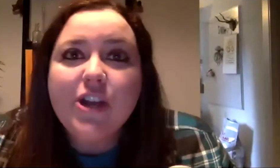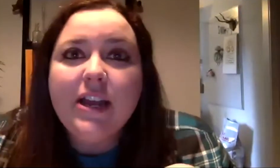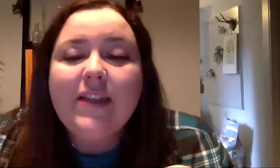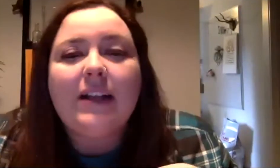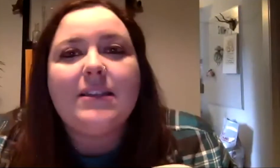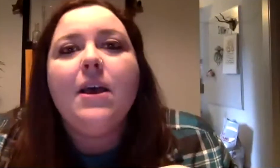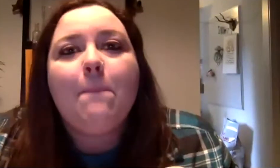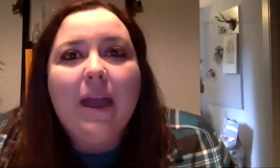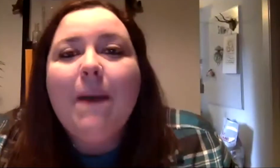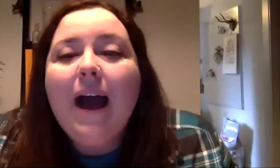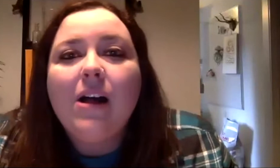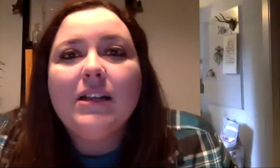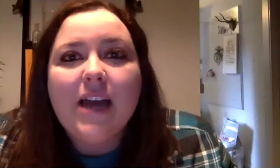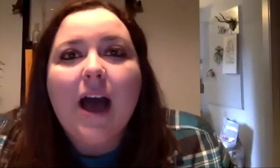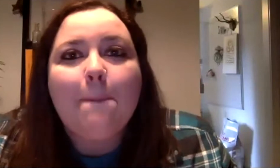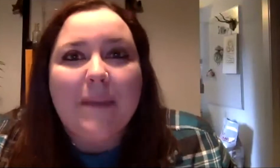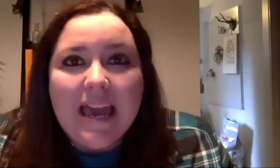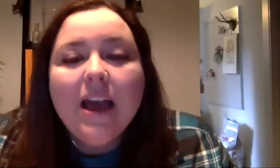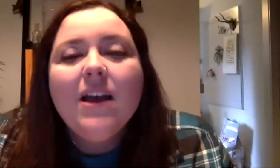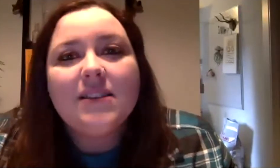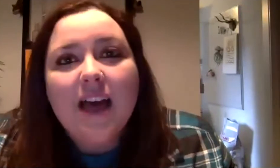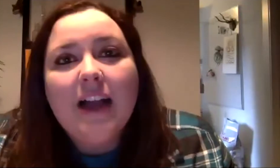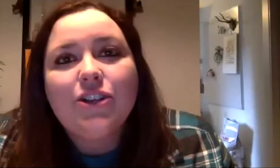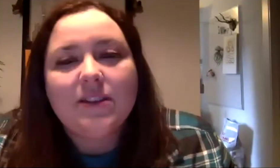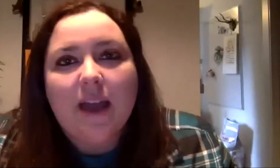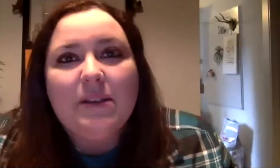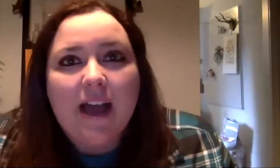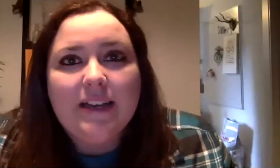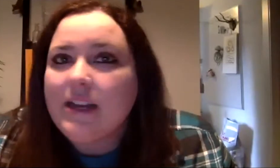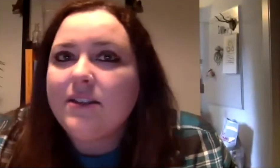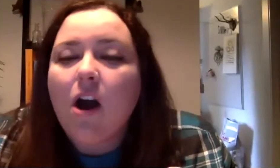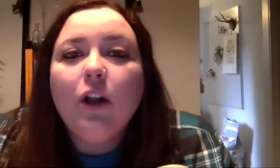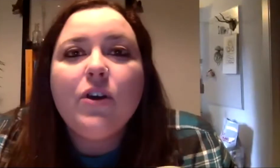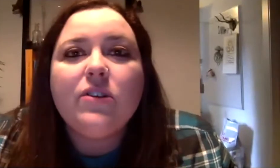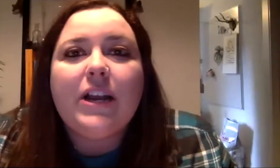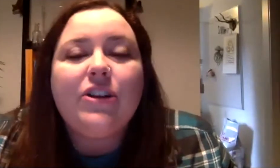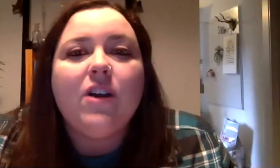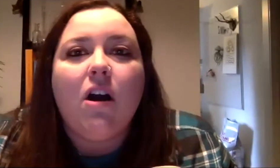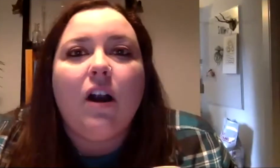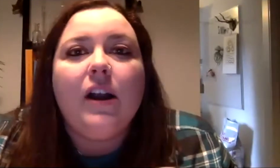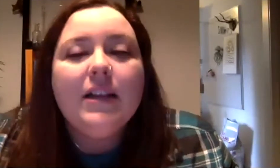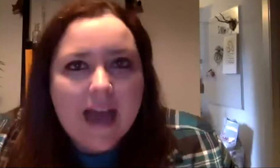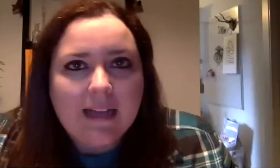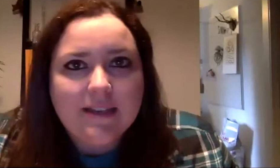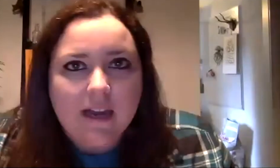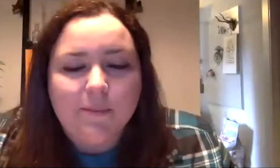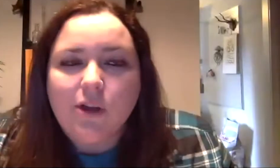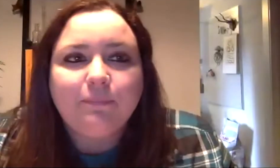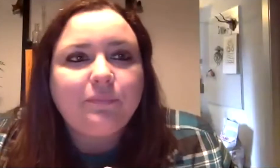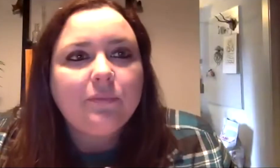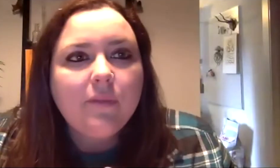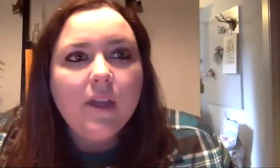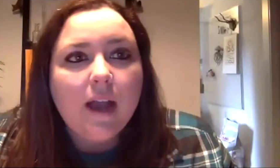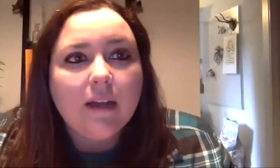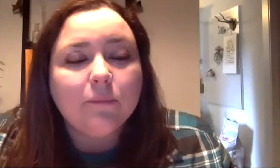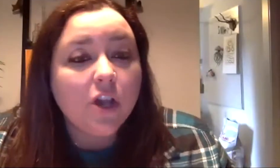donation. That's paypal.me slash Skype a Scientist. All of those donations are tax deductible.